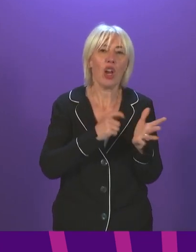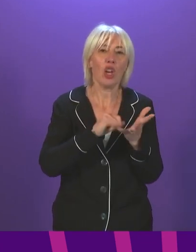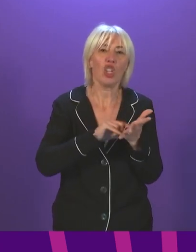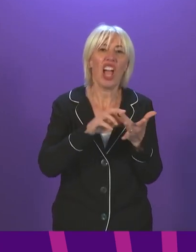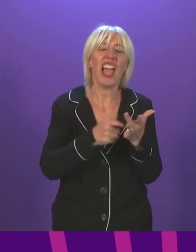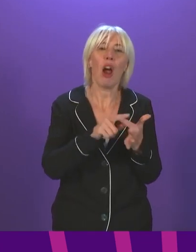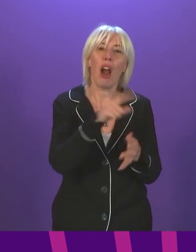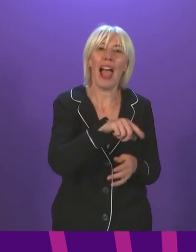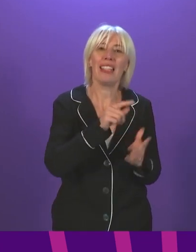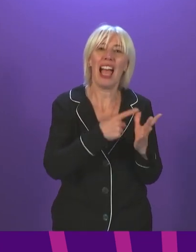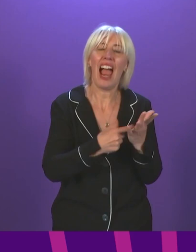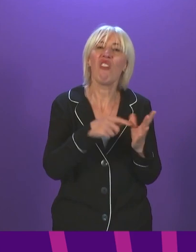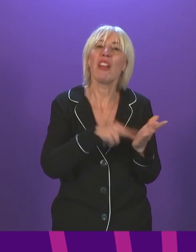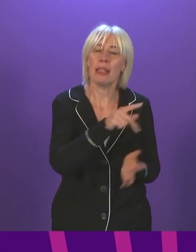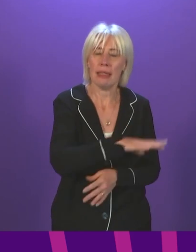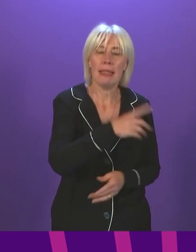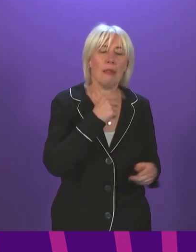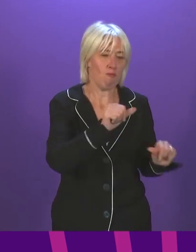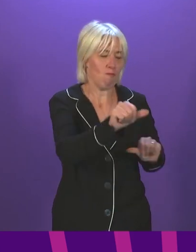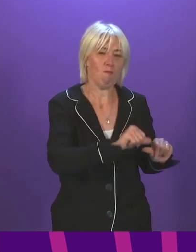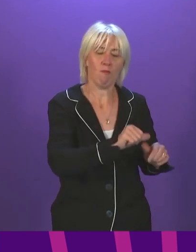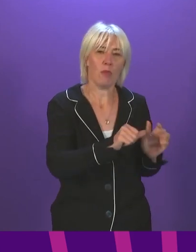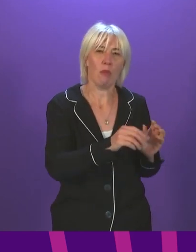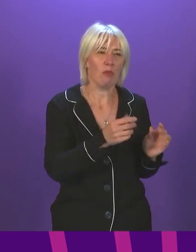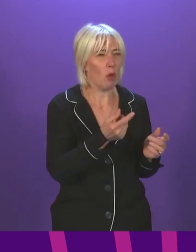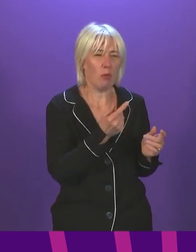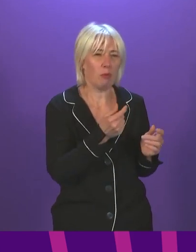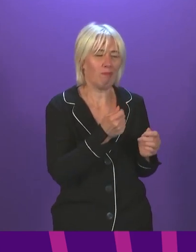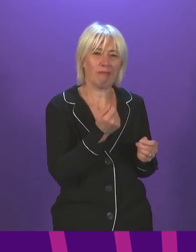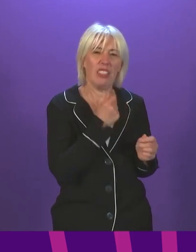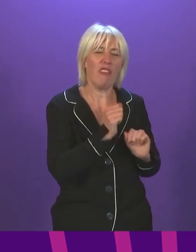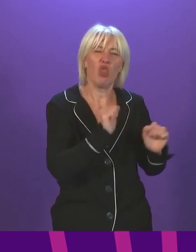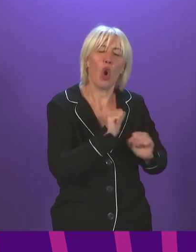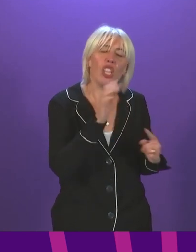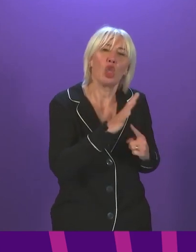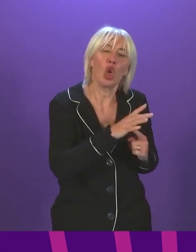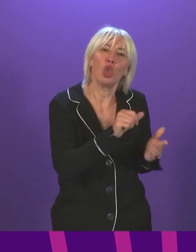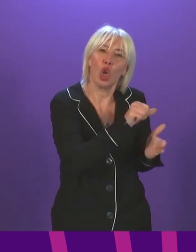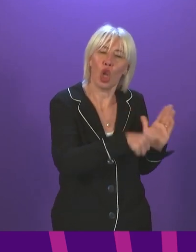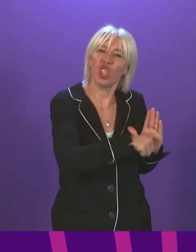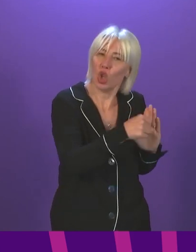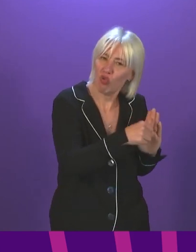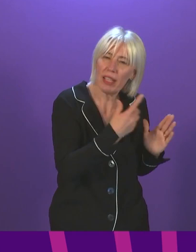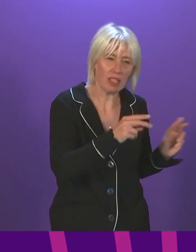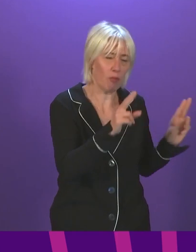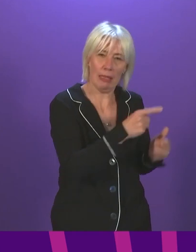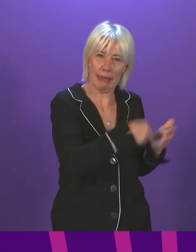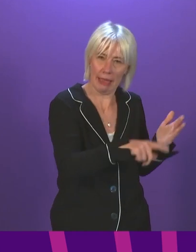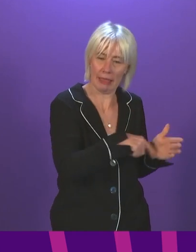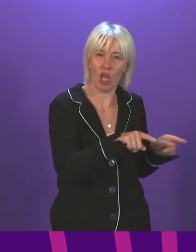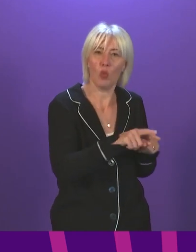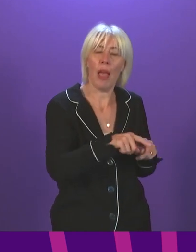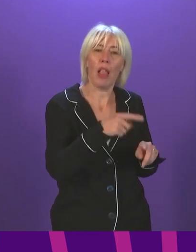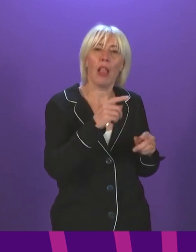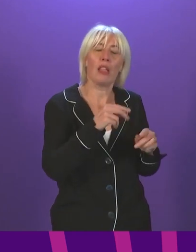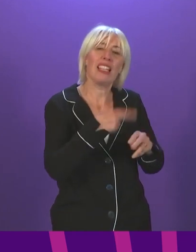and suspended visiting unless essential. A&E has reached breaking point. I have also been contacted by staff at Cross House Hospital